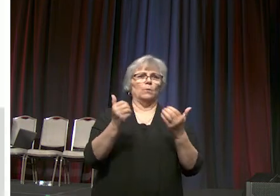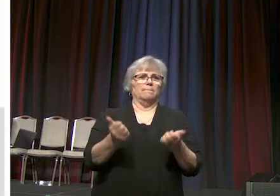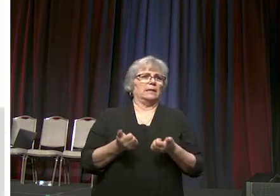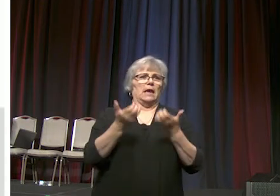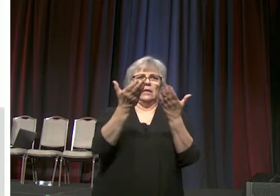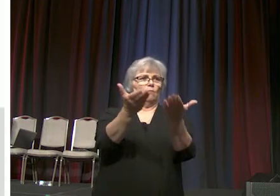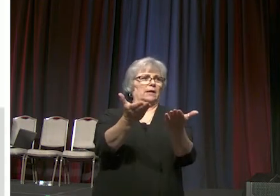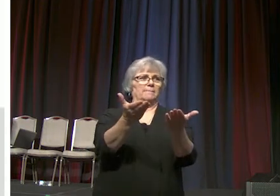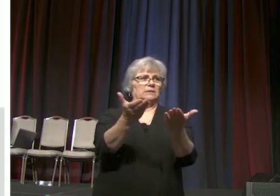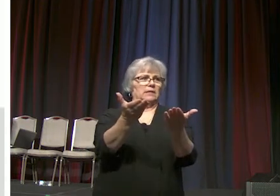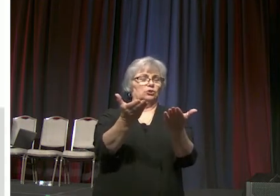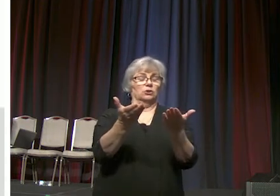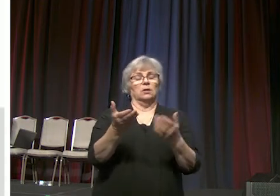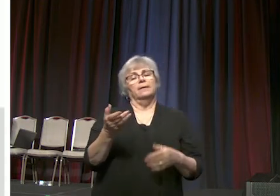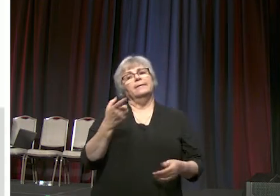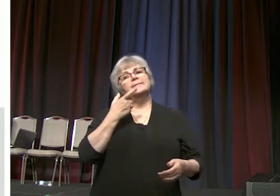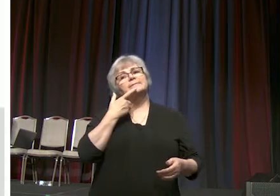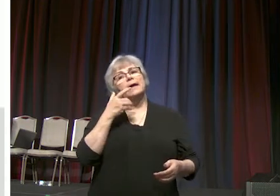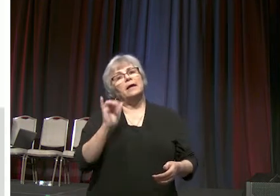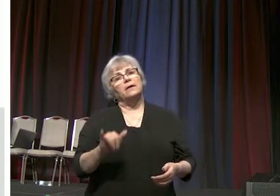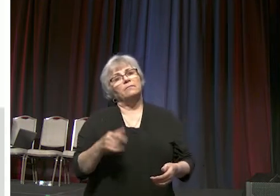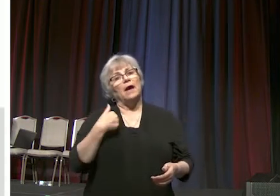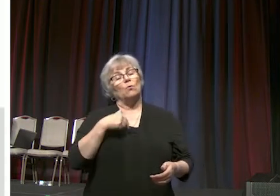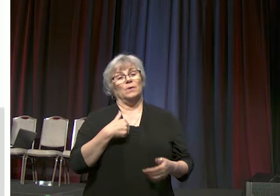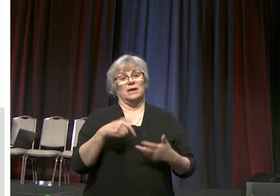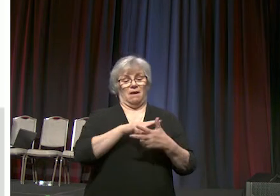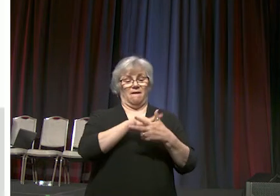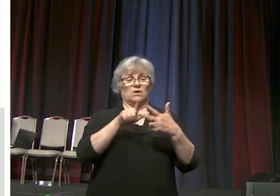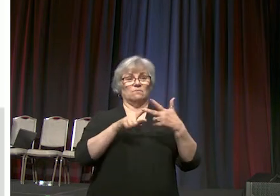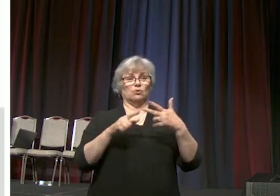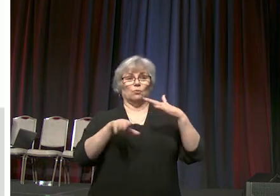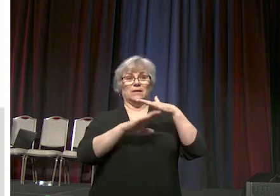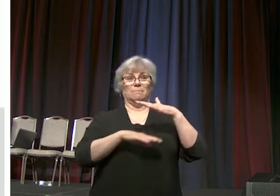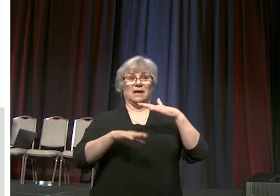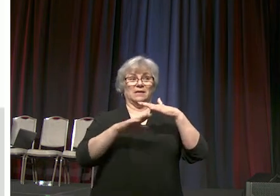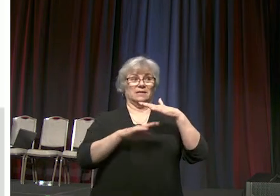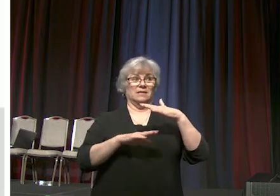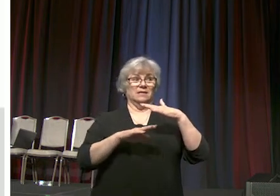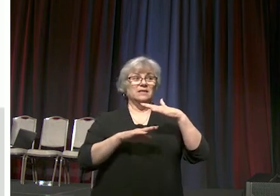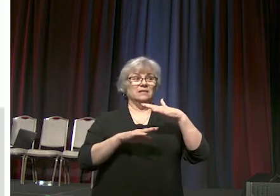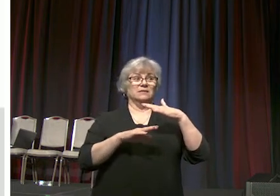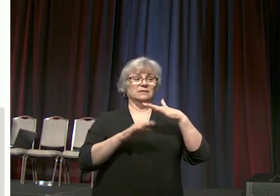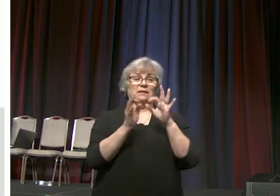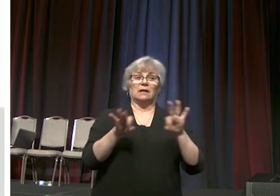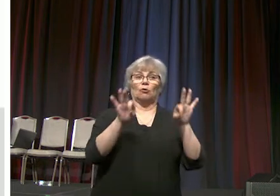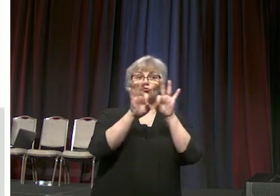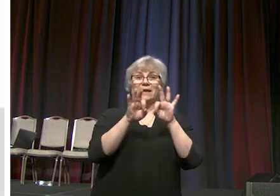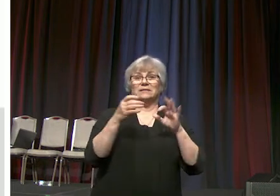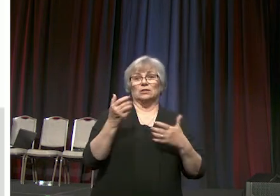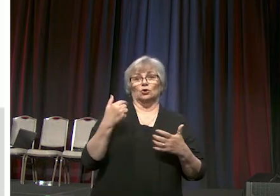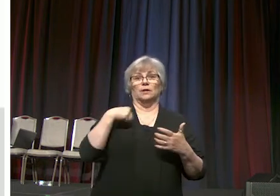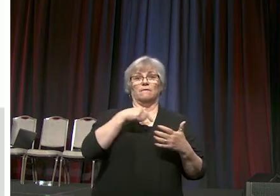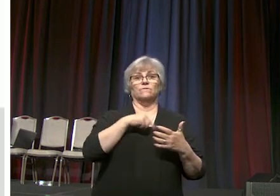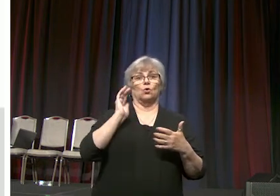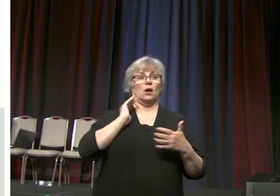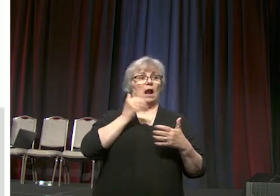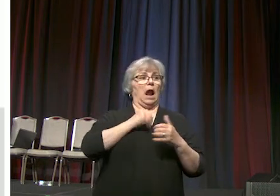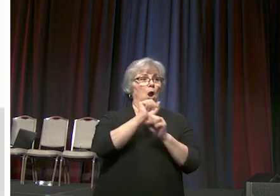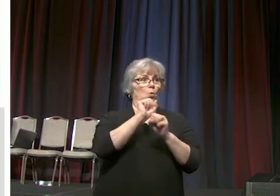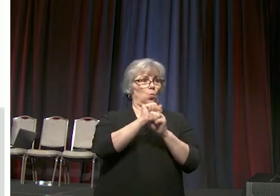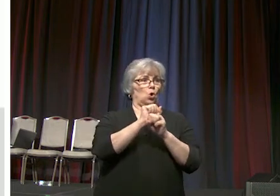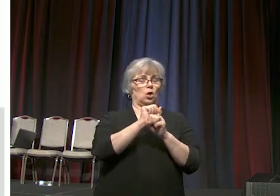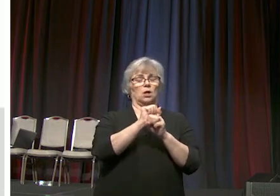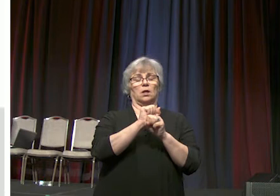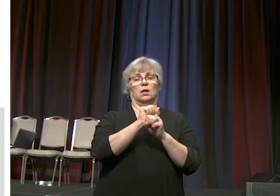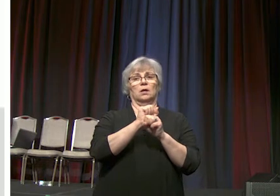that said uh we had three basic criteria that drove our work uh the first use